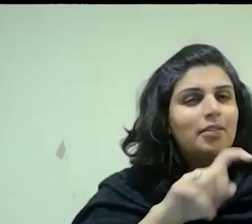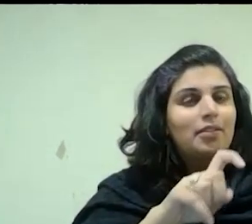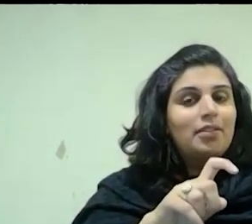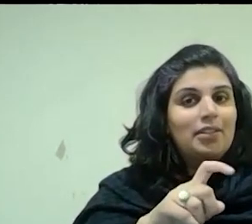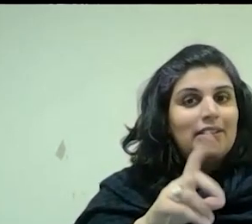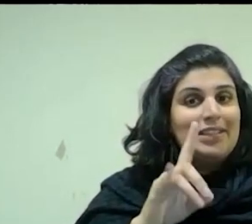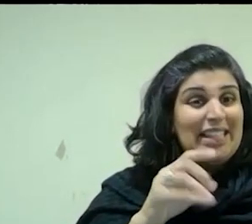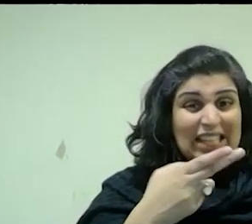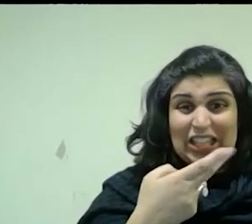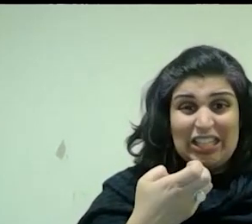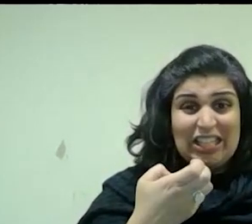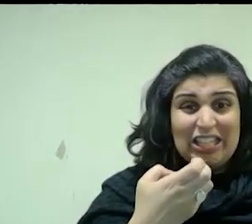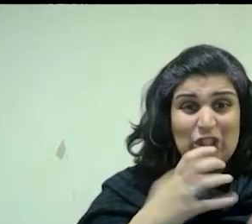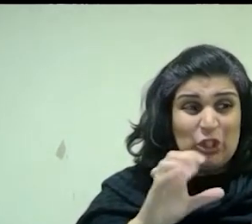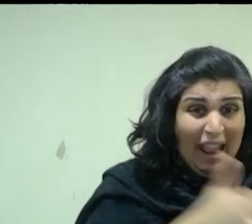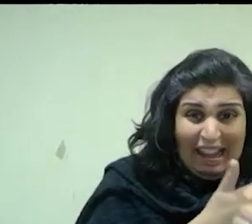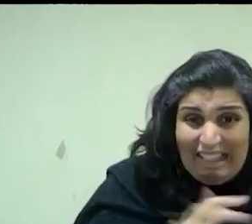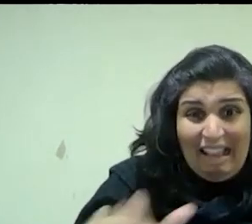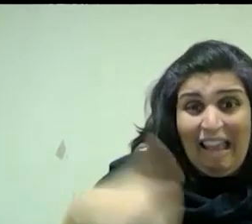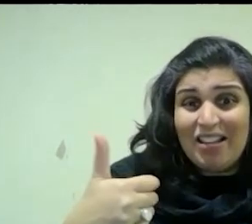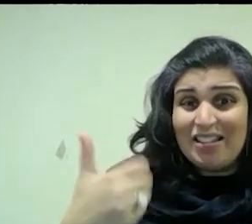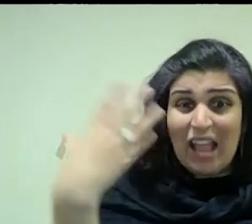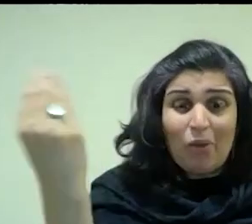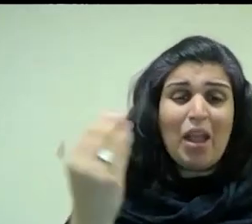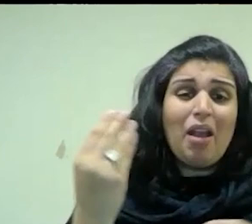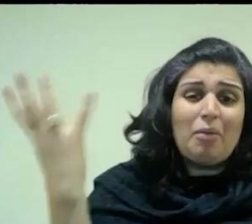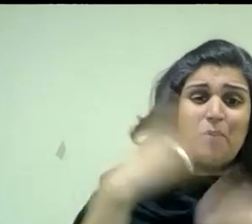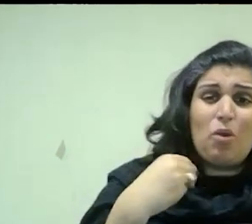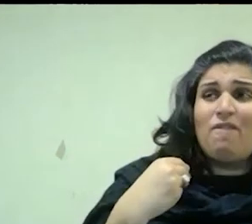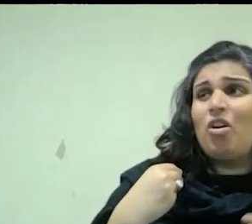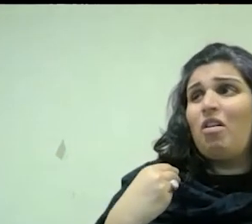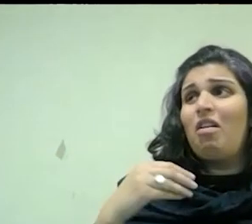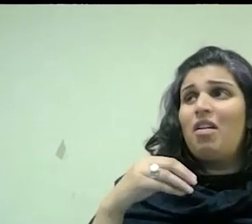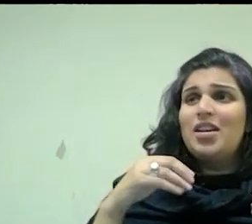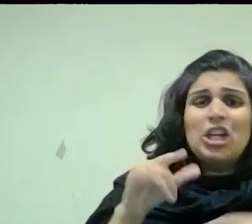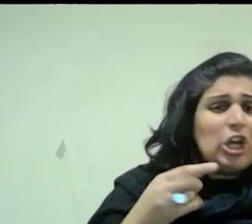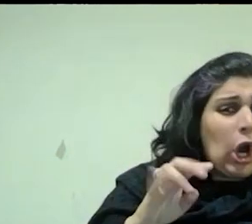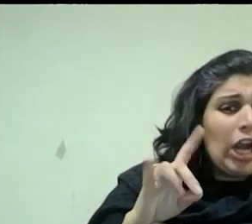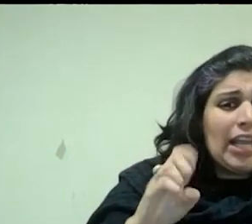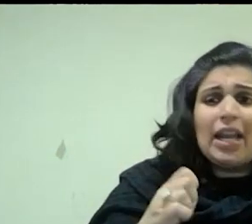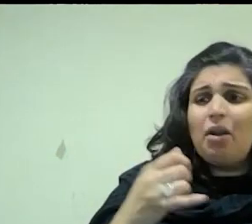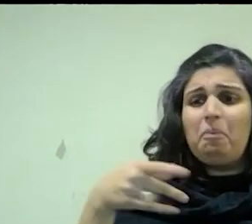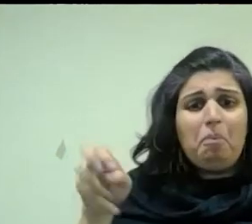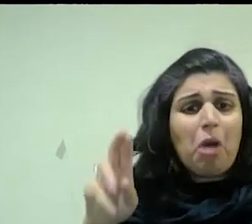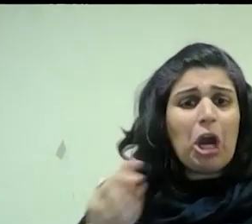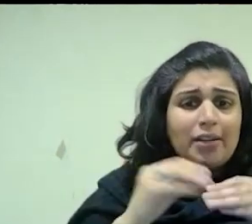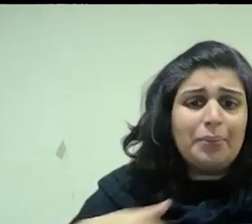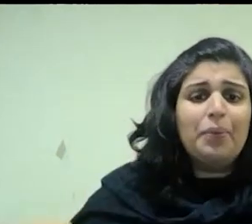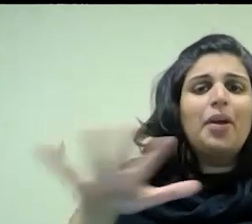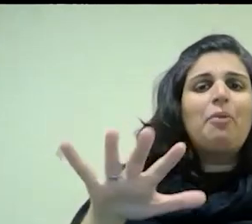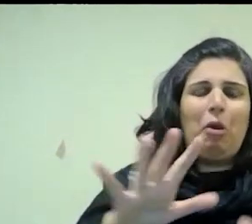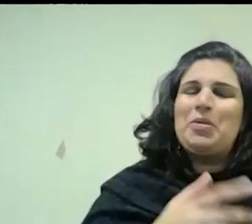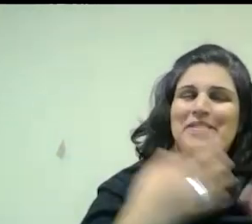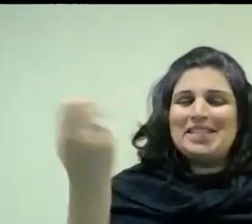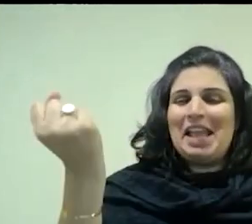else? Did he ever get outside? They're wonderful garden scenes, parks, landscapes, but we'll save that for the next exhibition.